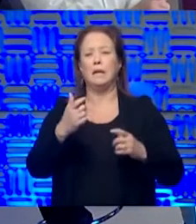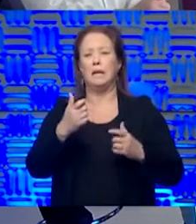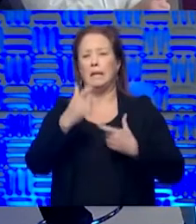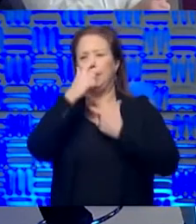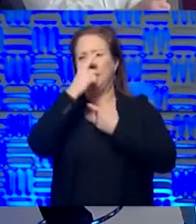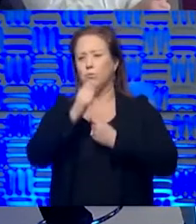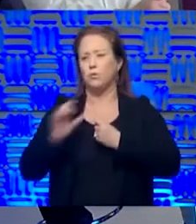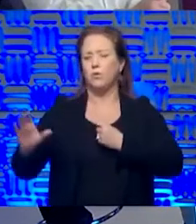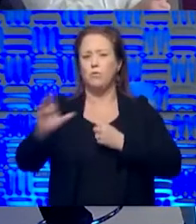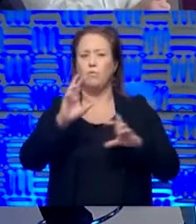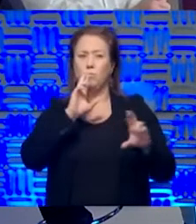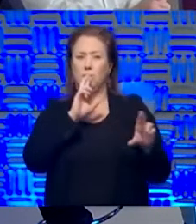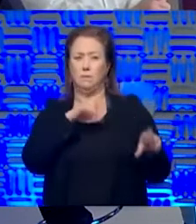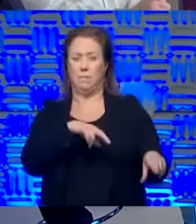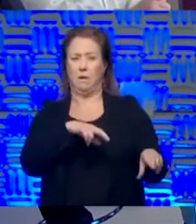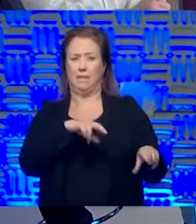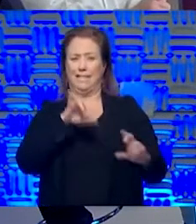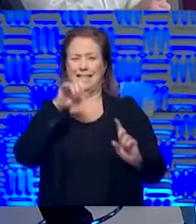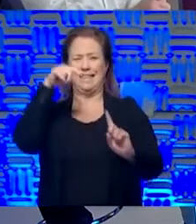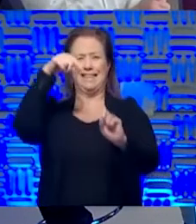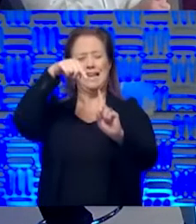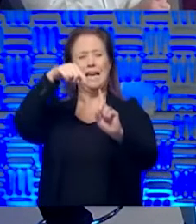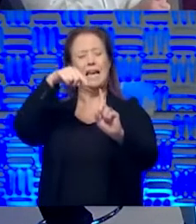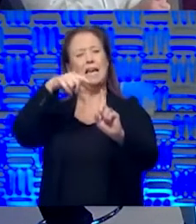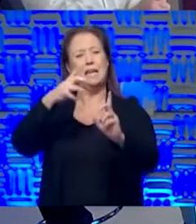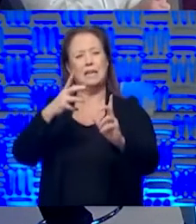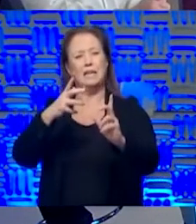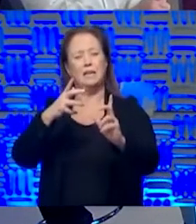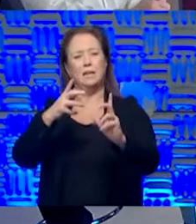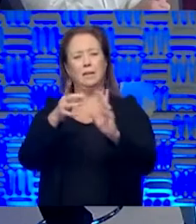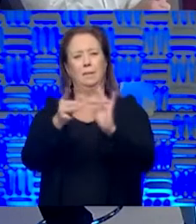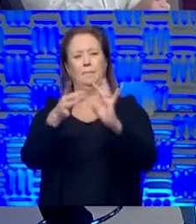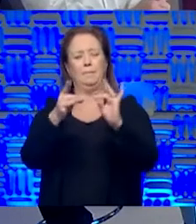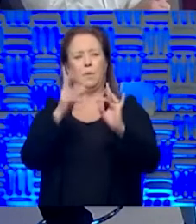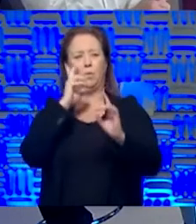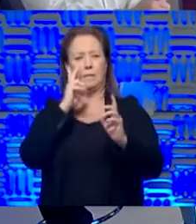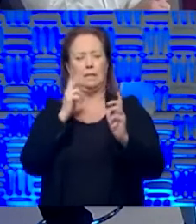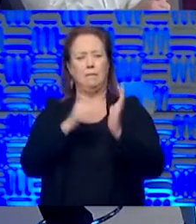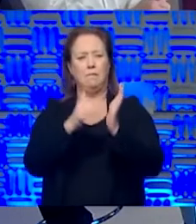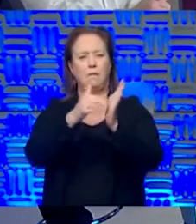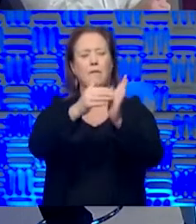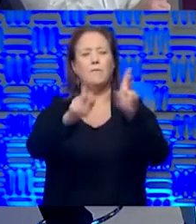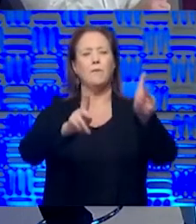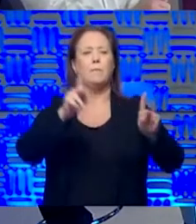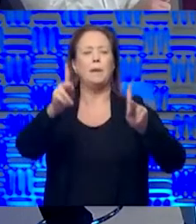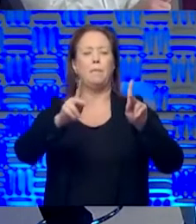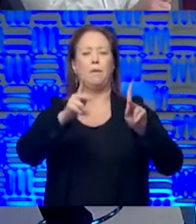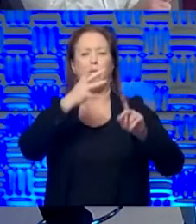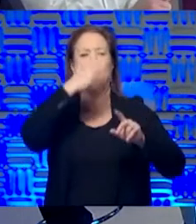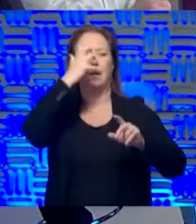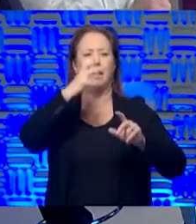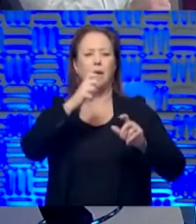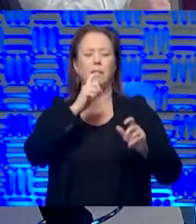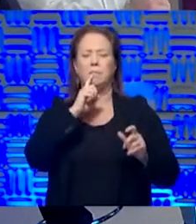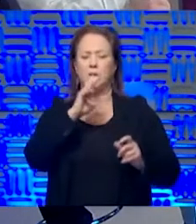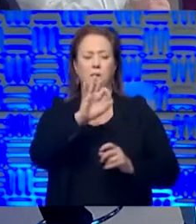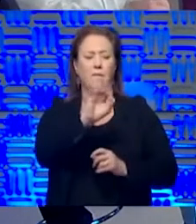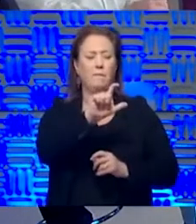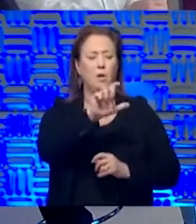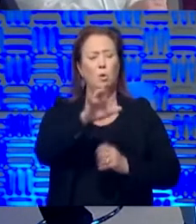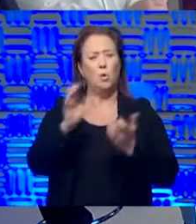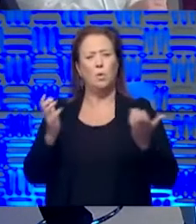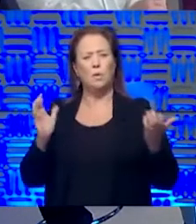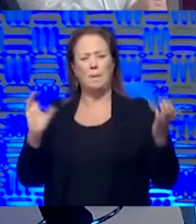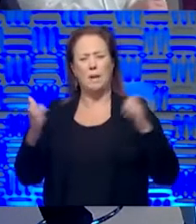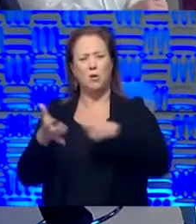responses to that kind of, that kind of rhetoric we're seeing from a lot of people that it's still not as bad as the flu. I think that's a pretty